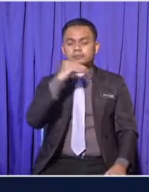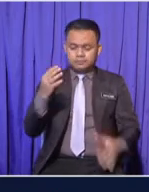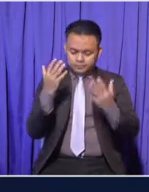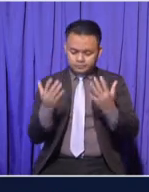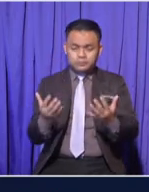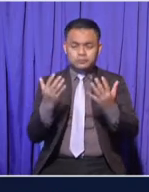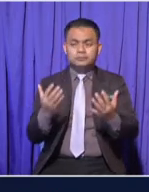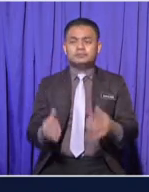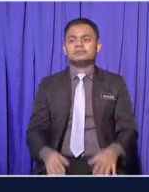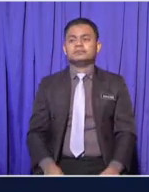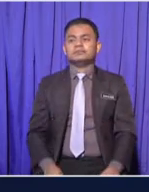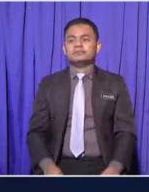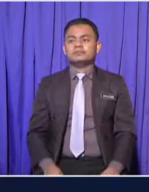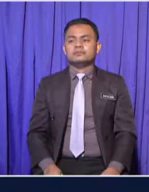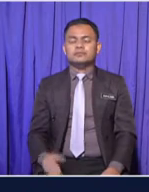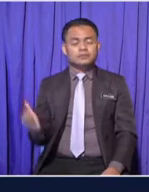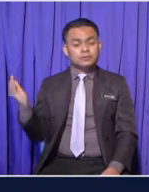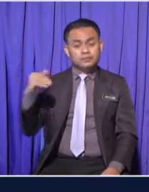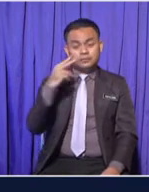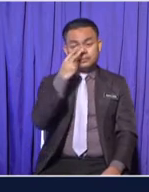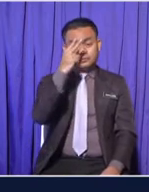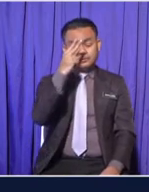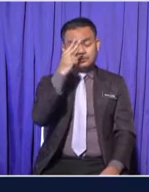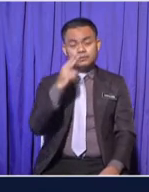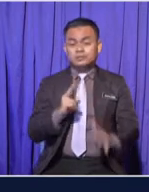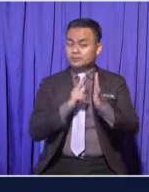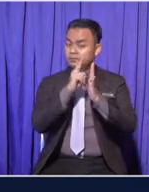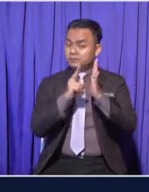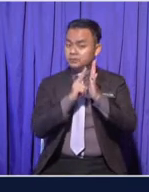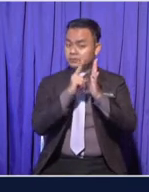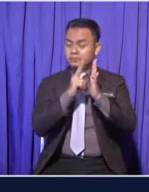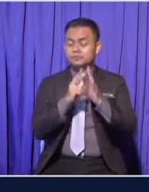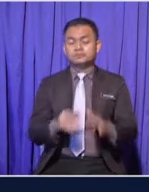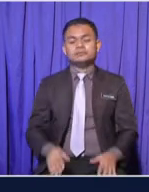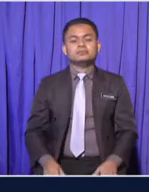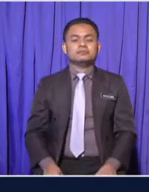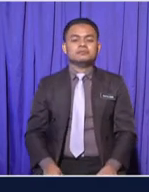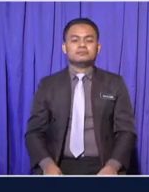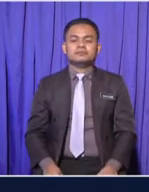Let's have a look At this short video